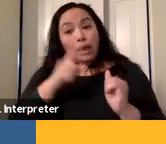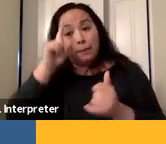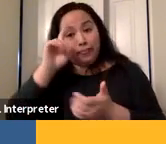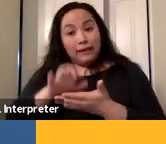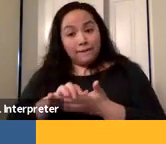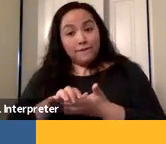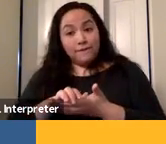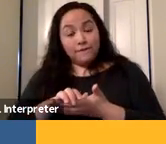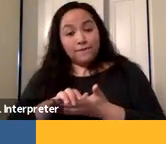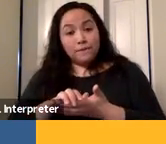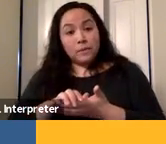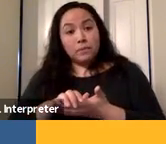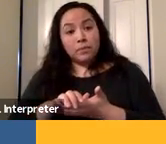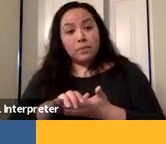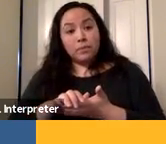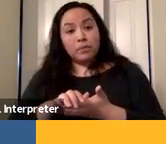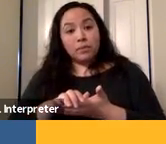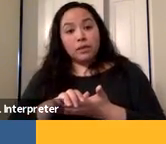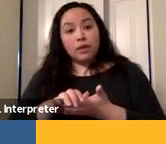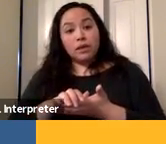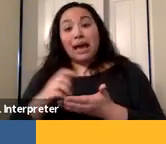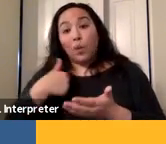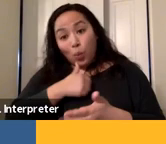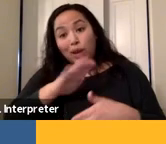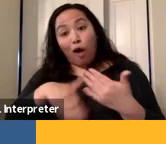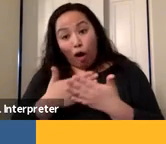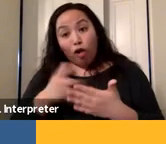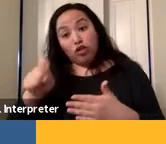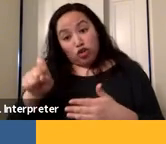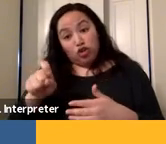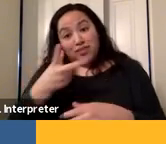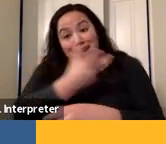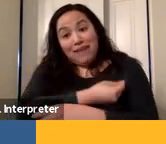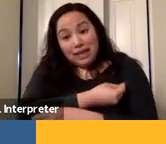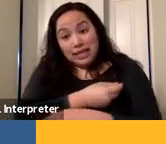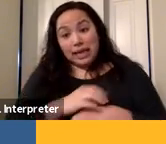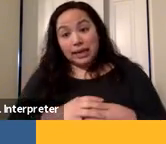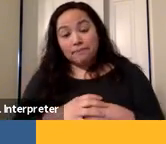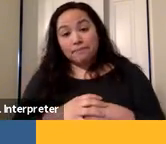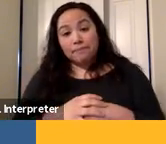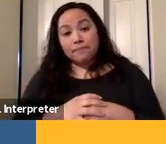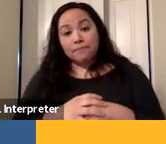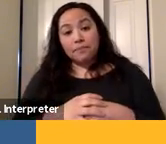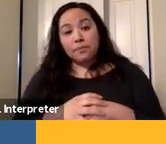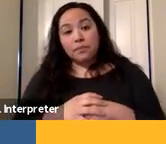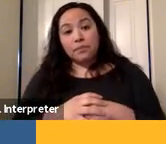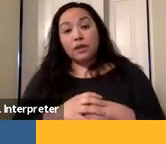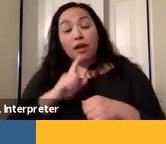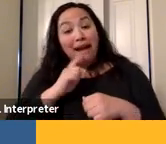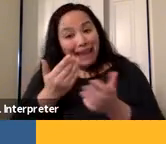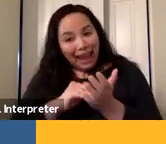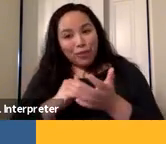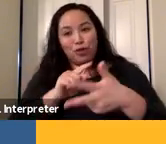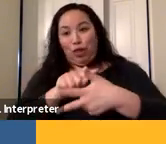that this is something that we all need to do and should do. And there are three vaccines